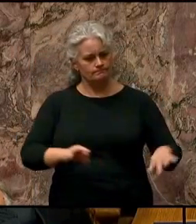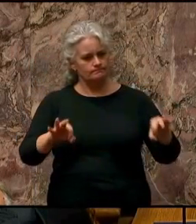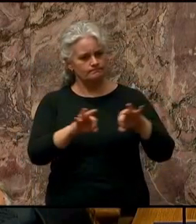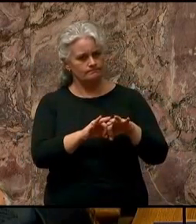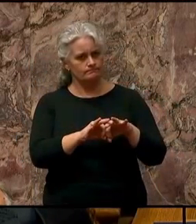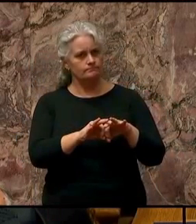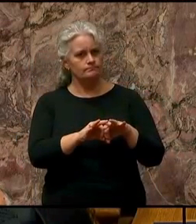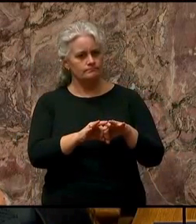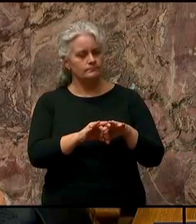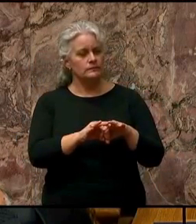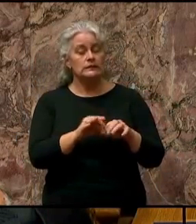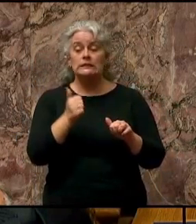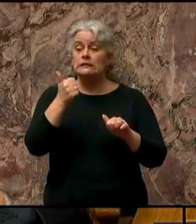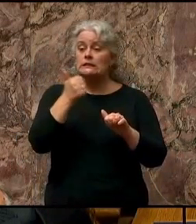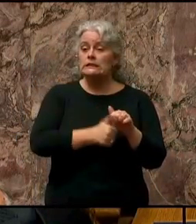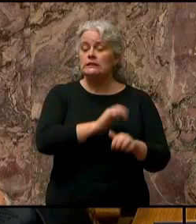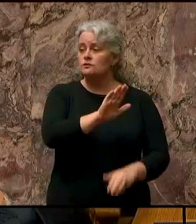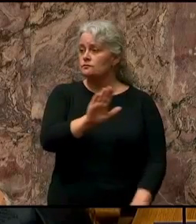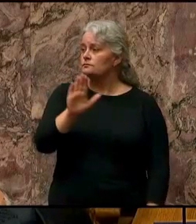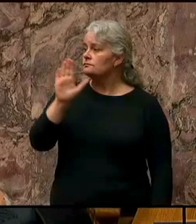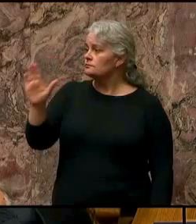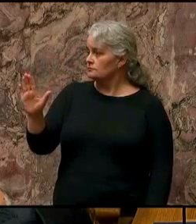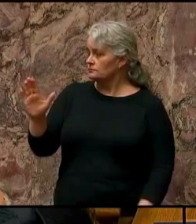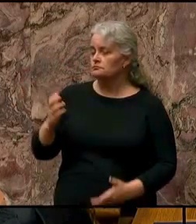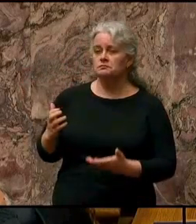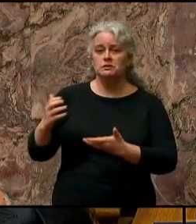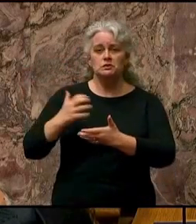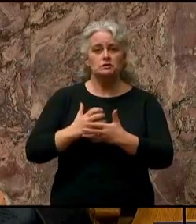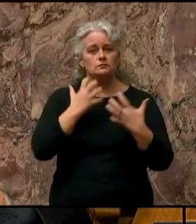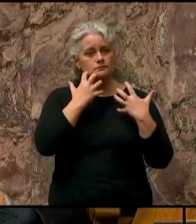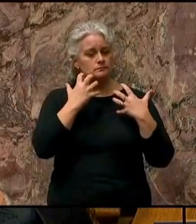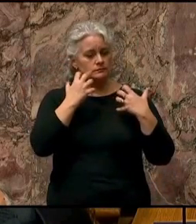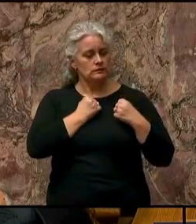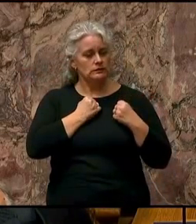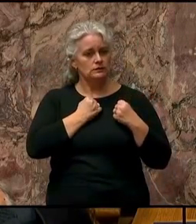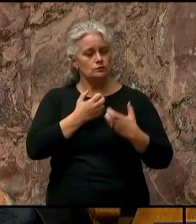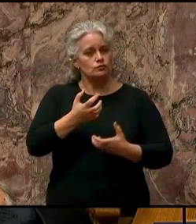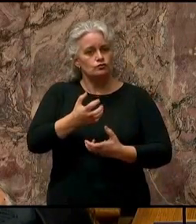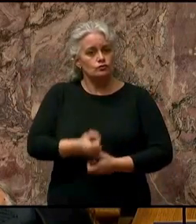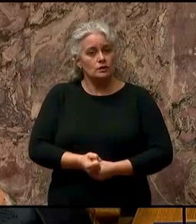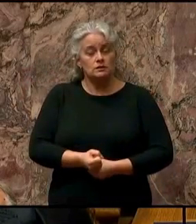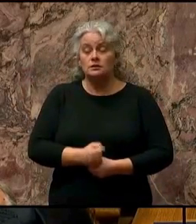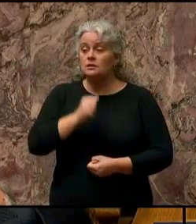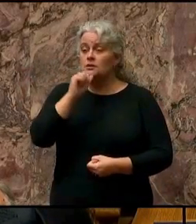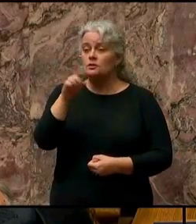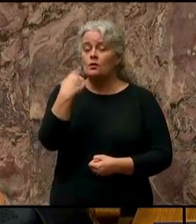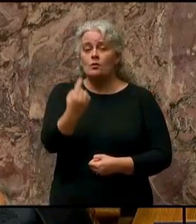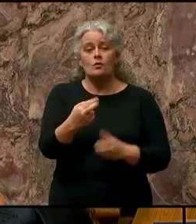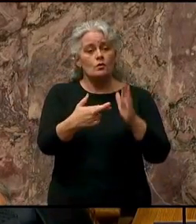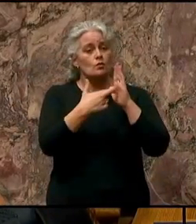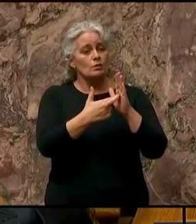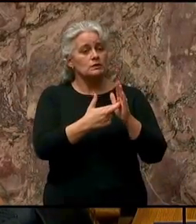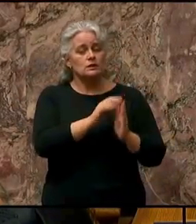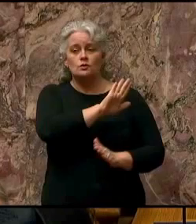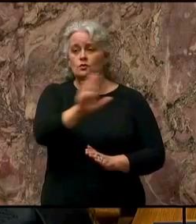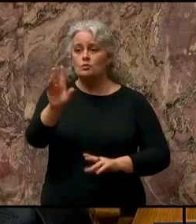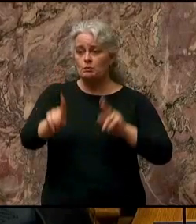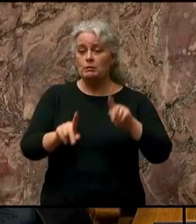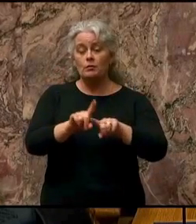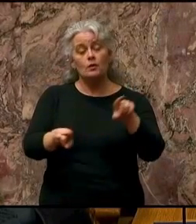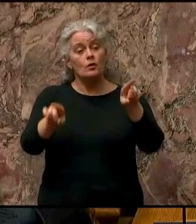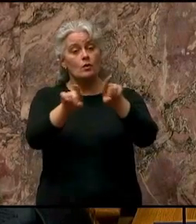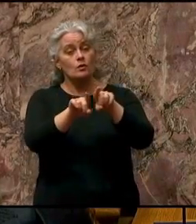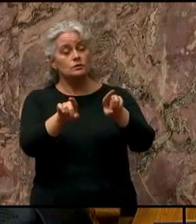Each of you has earned a sacred trust, not only to represent your constituents, but